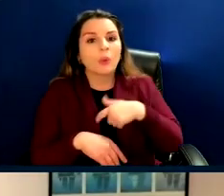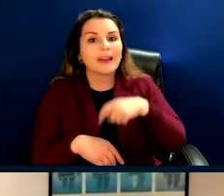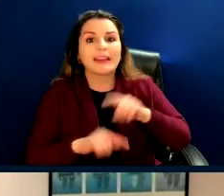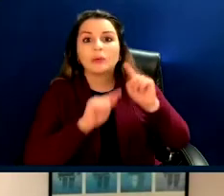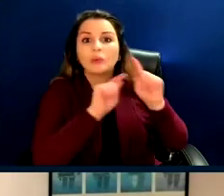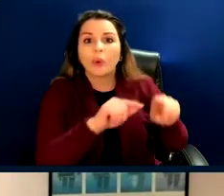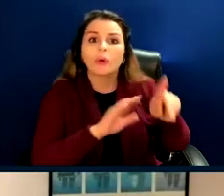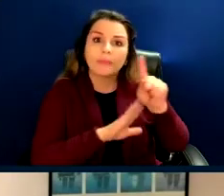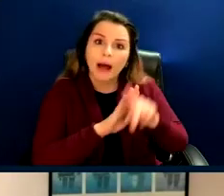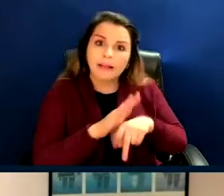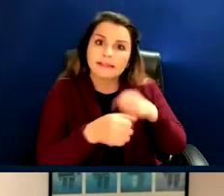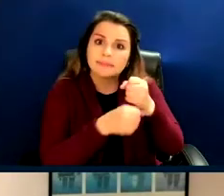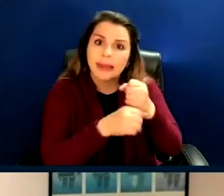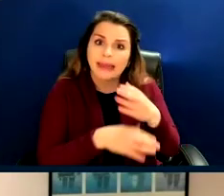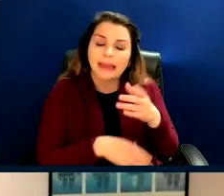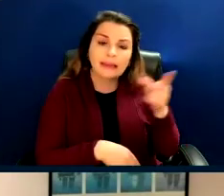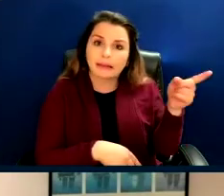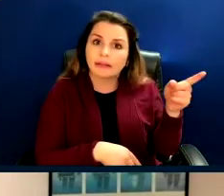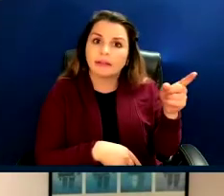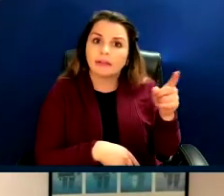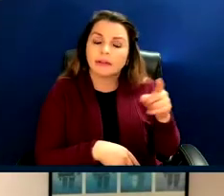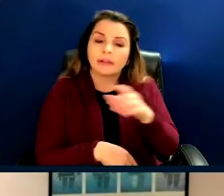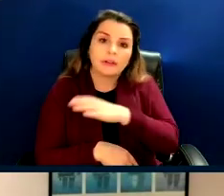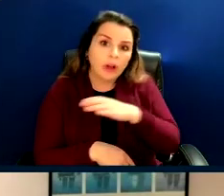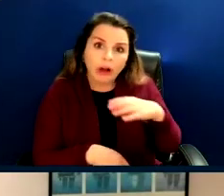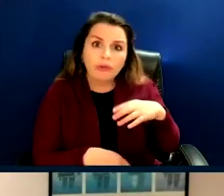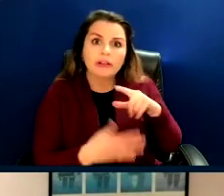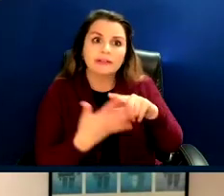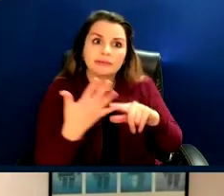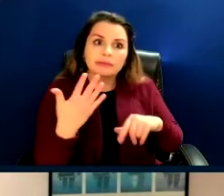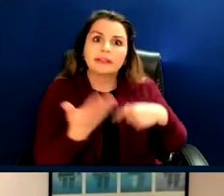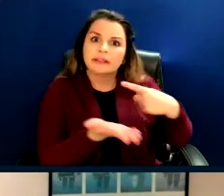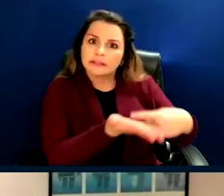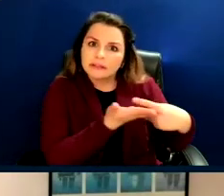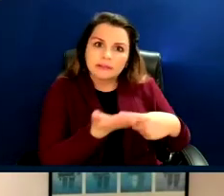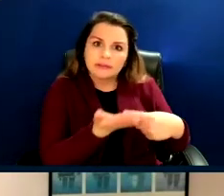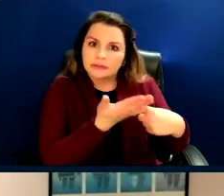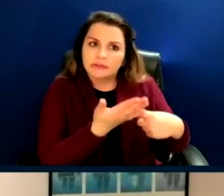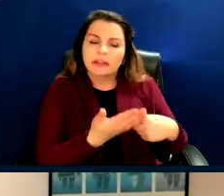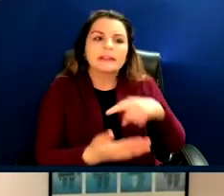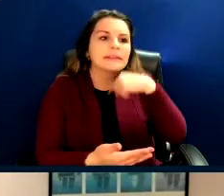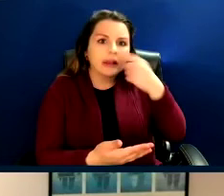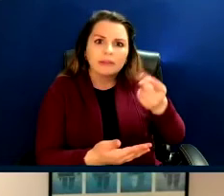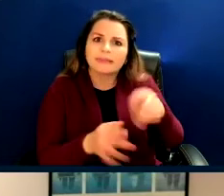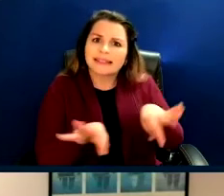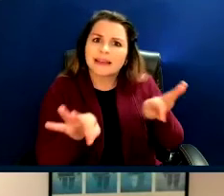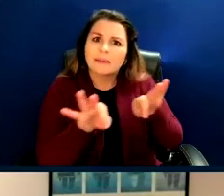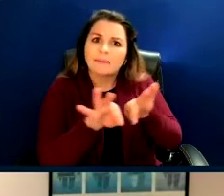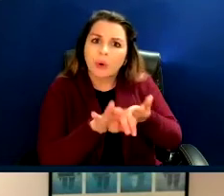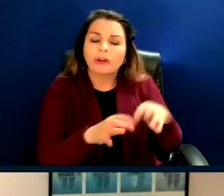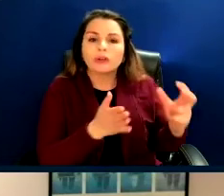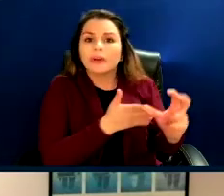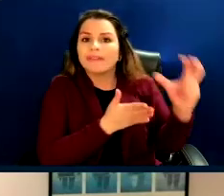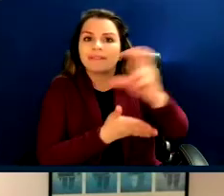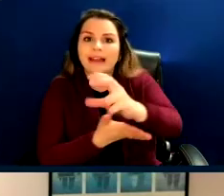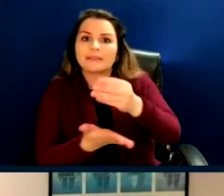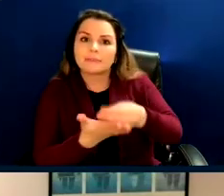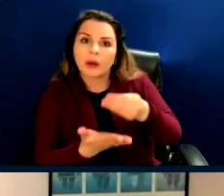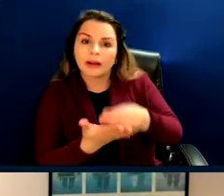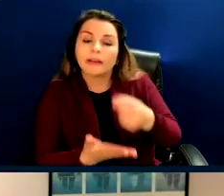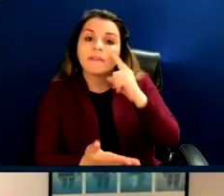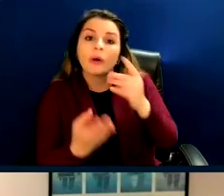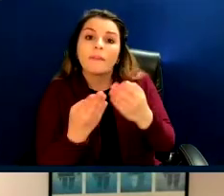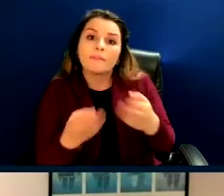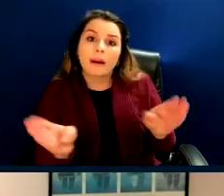policymakers really helping them understand why it's important that they invest in public institutions, in public